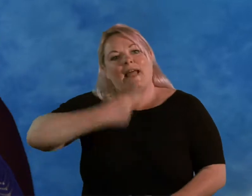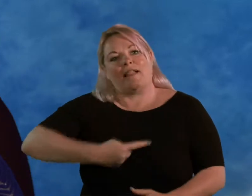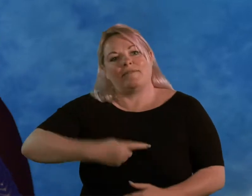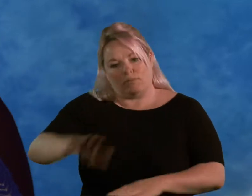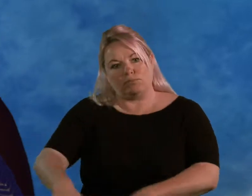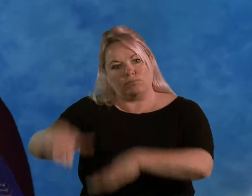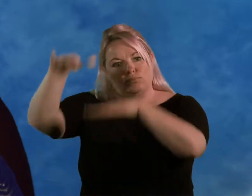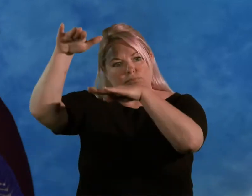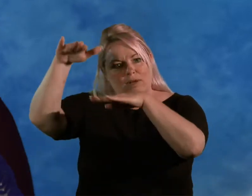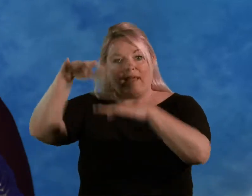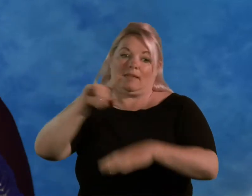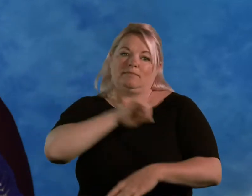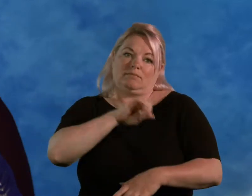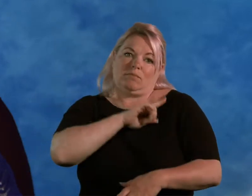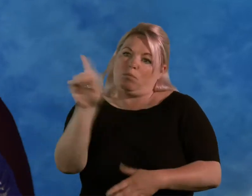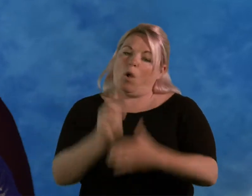later on, and that's what I did.